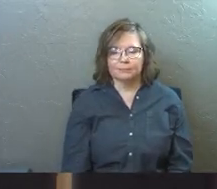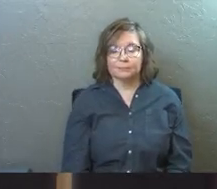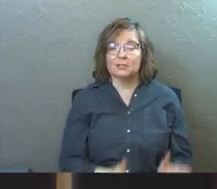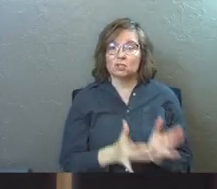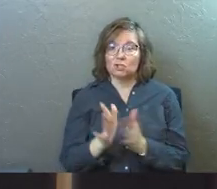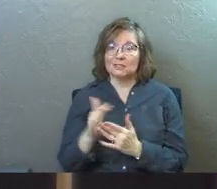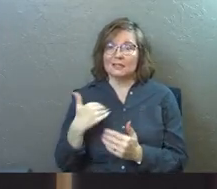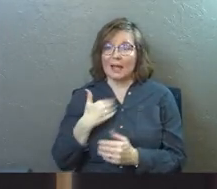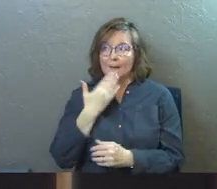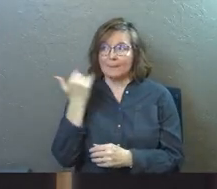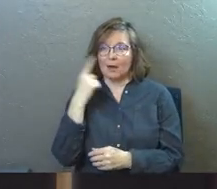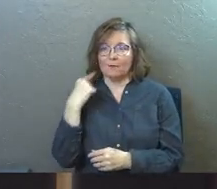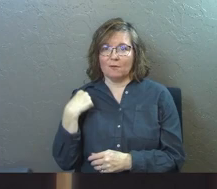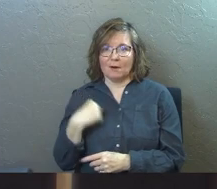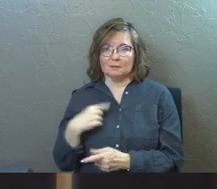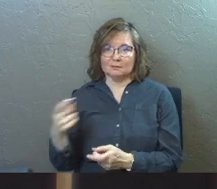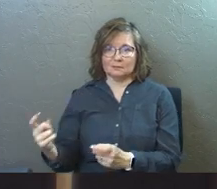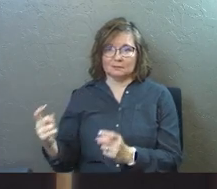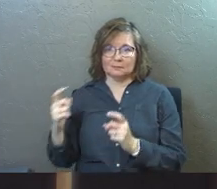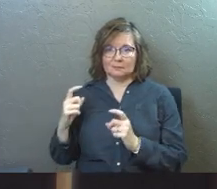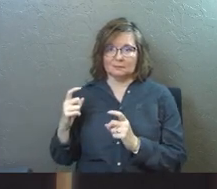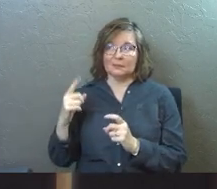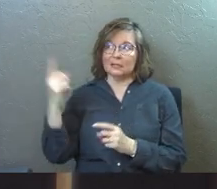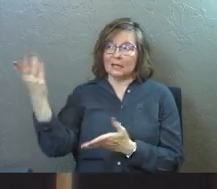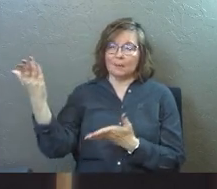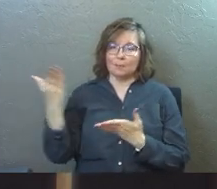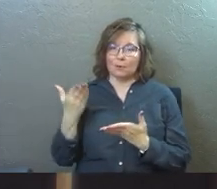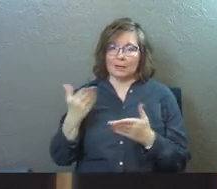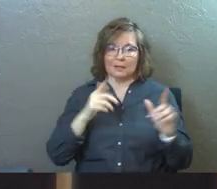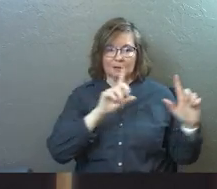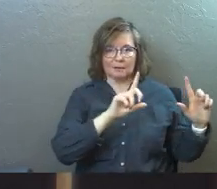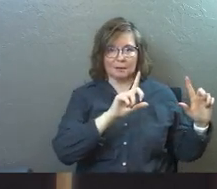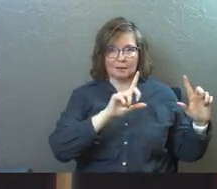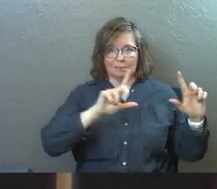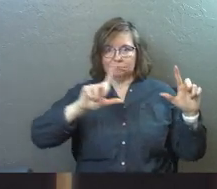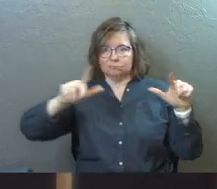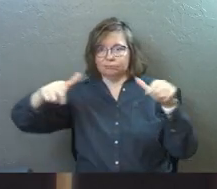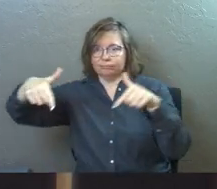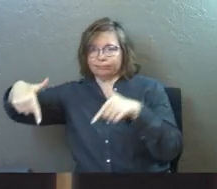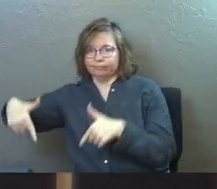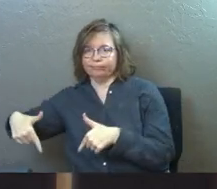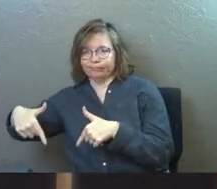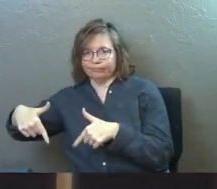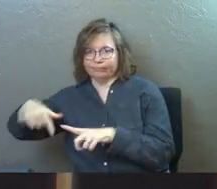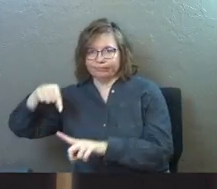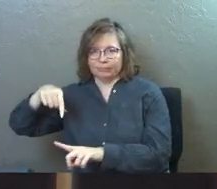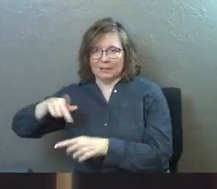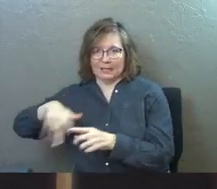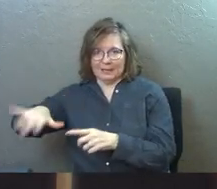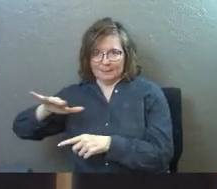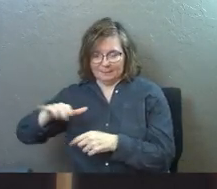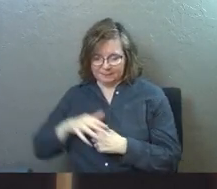Jesus had better. Jesus came to bring his upside-down kingdom. So now let's get to the good news.